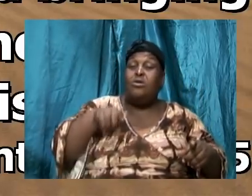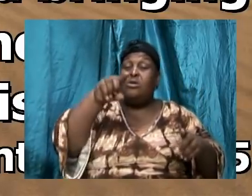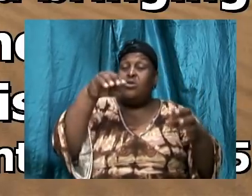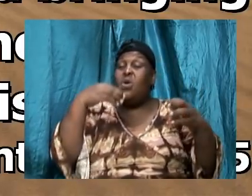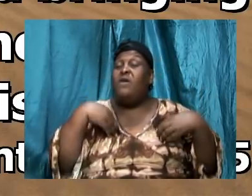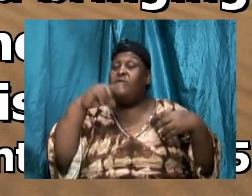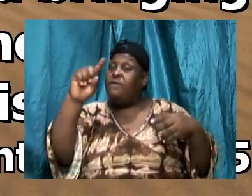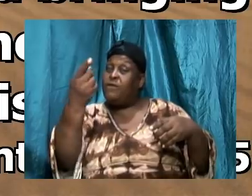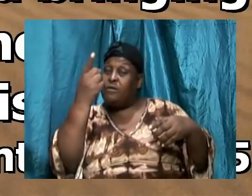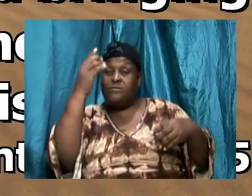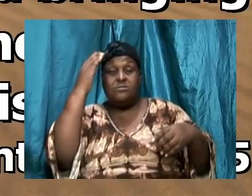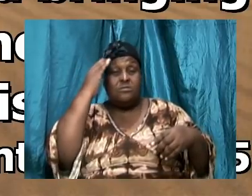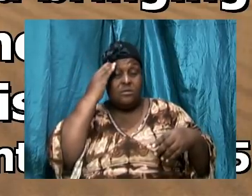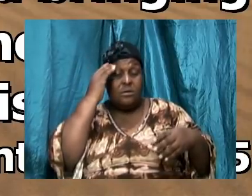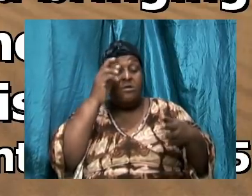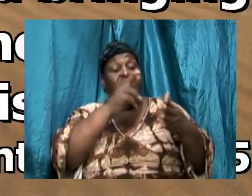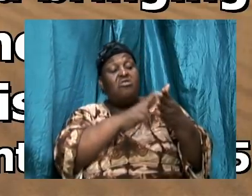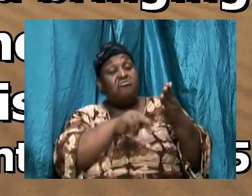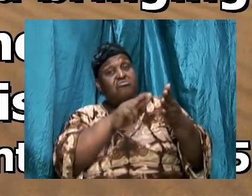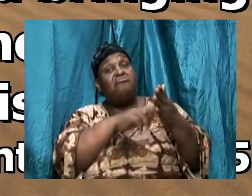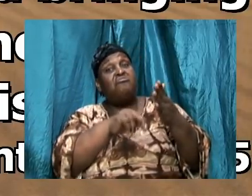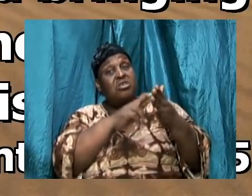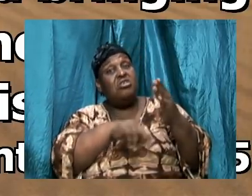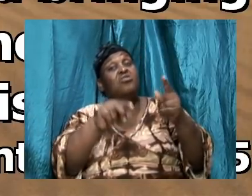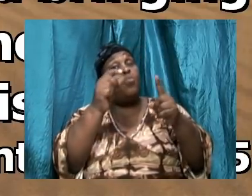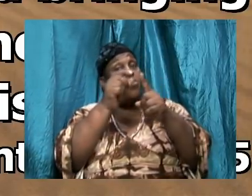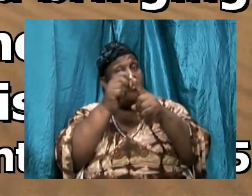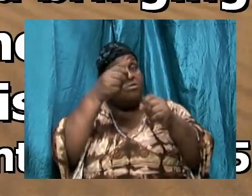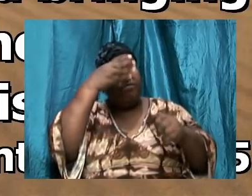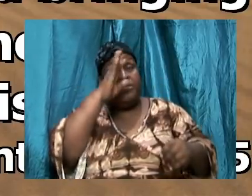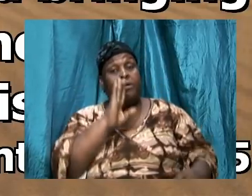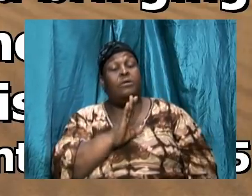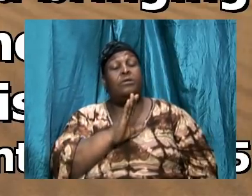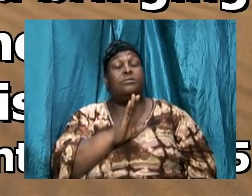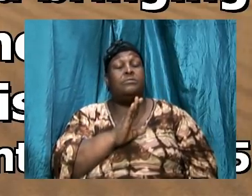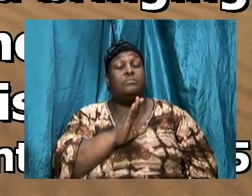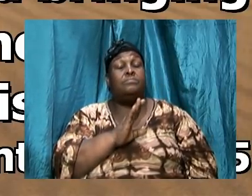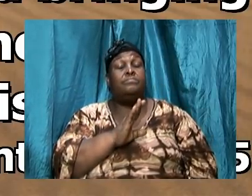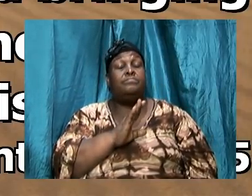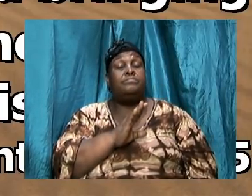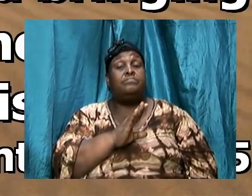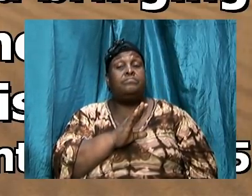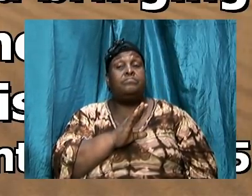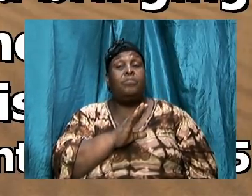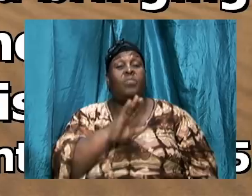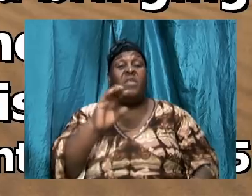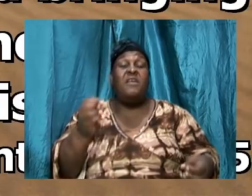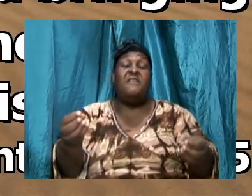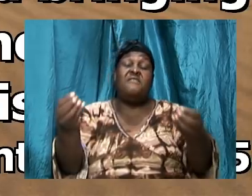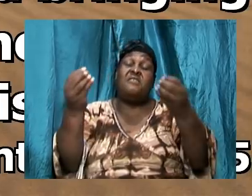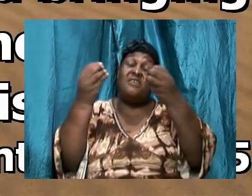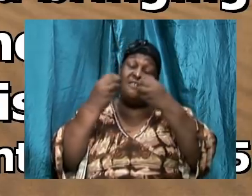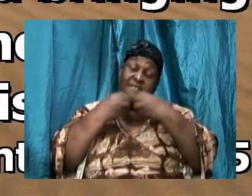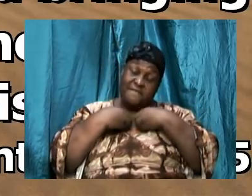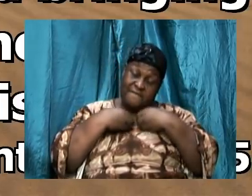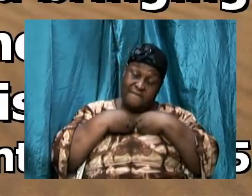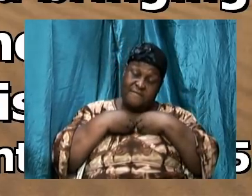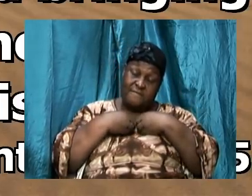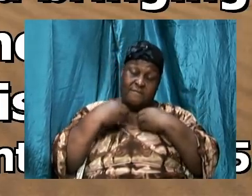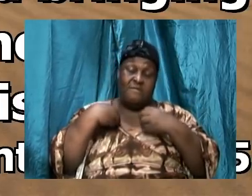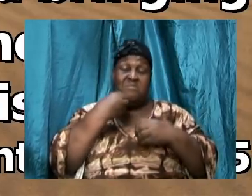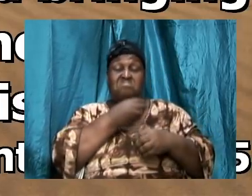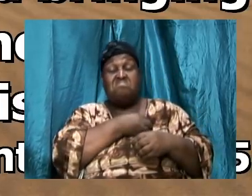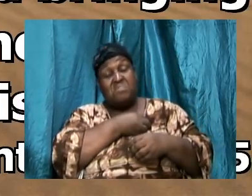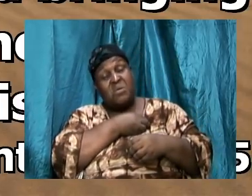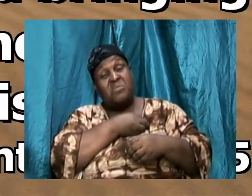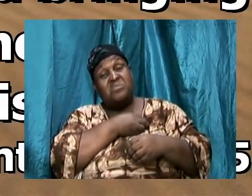these three scriptures that we have just read have given us a mouthful, have given us a big mouthful